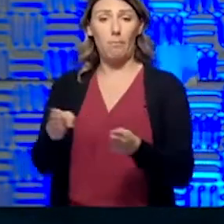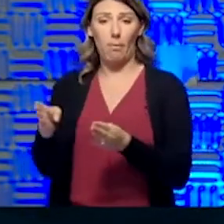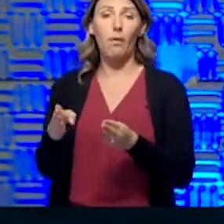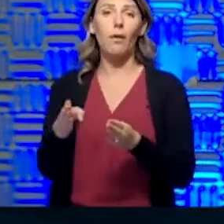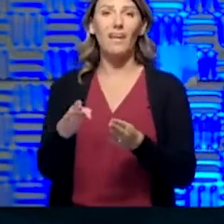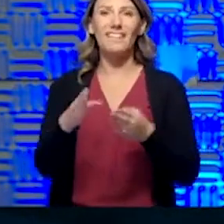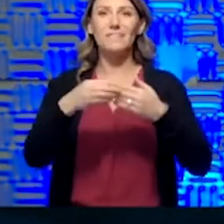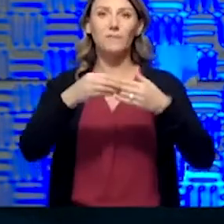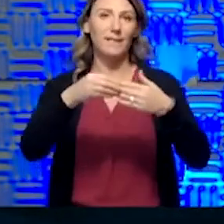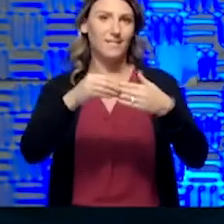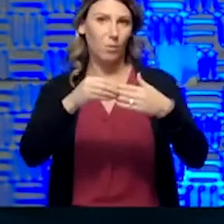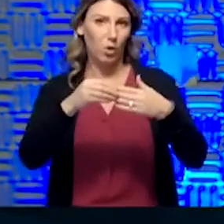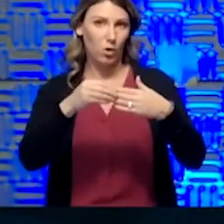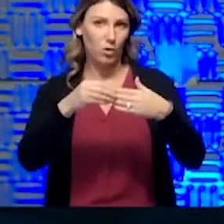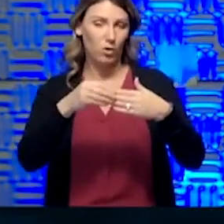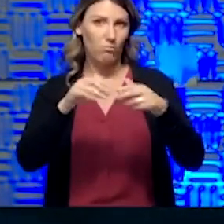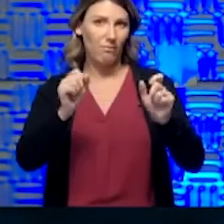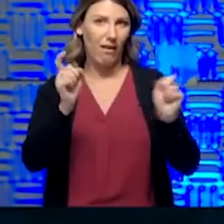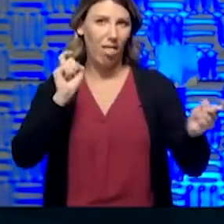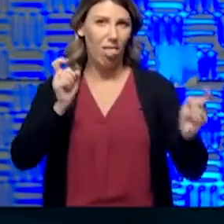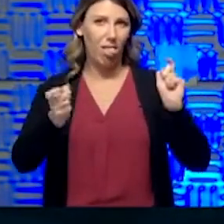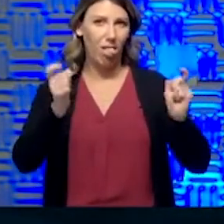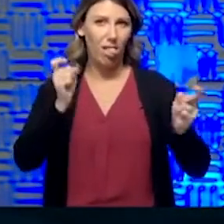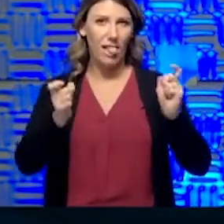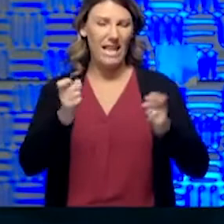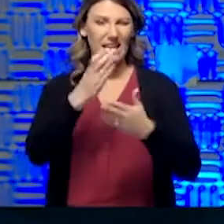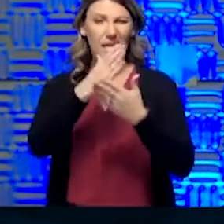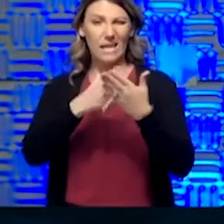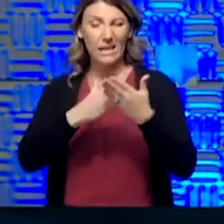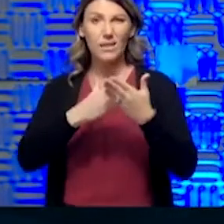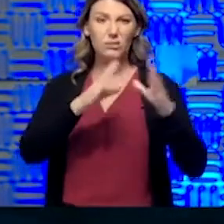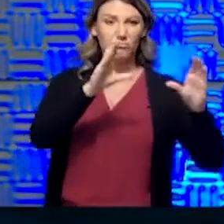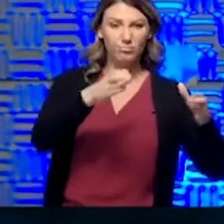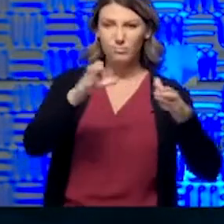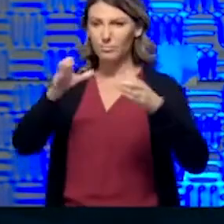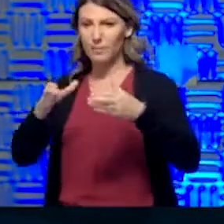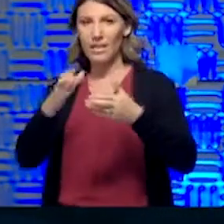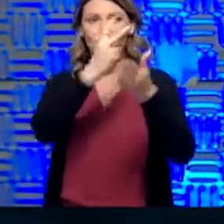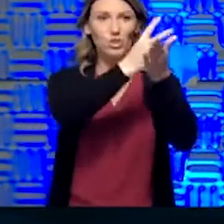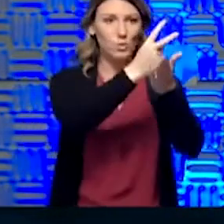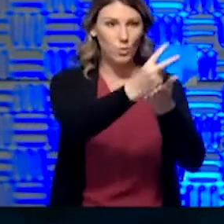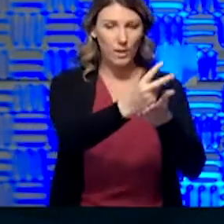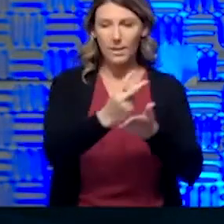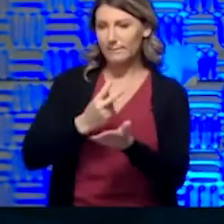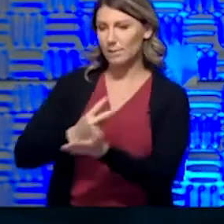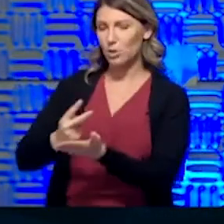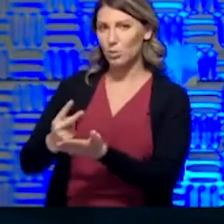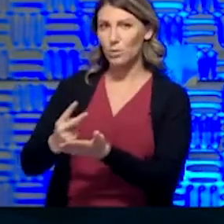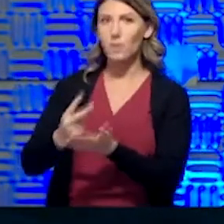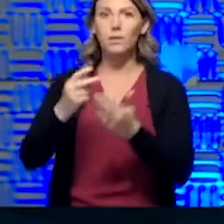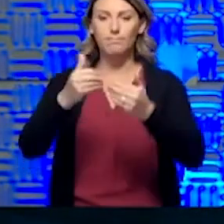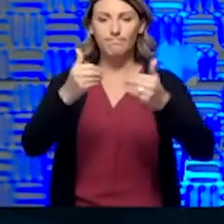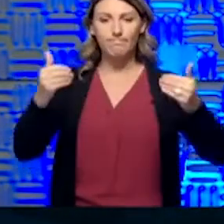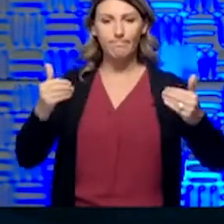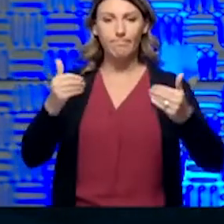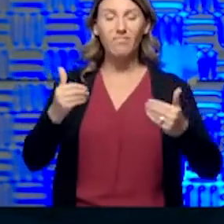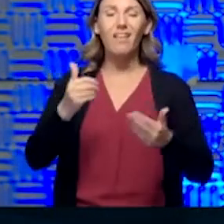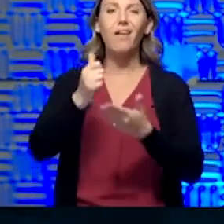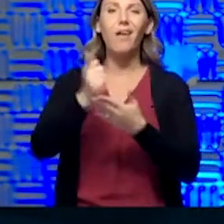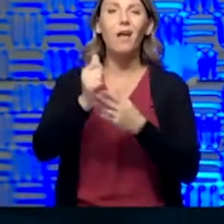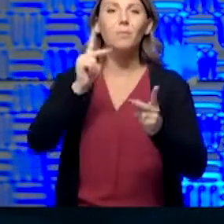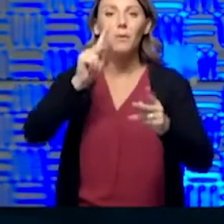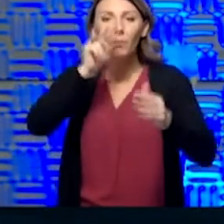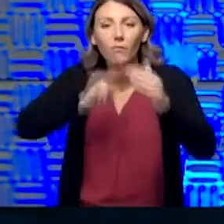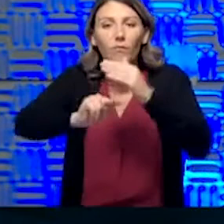it's flexible, and it's looking at each of the phases in two-week increments, mostly to help people forecast what they want to do with their